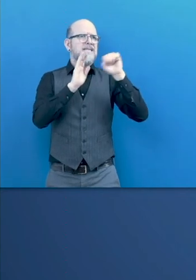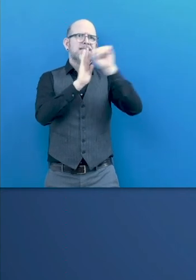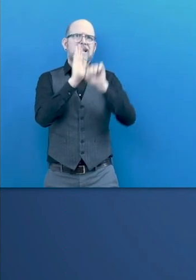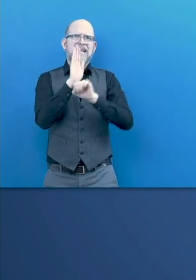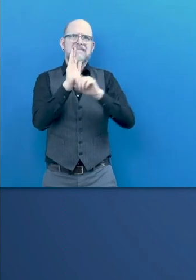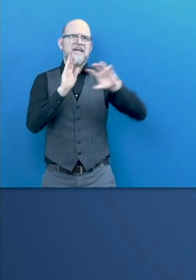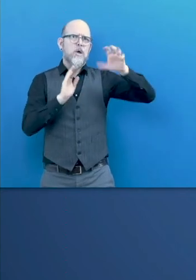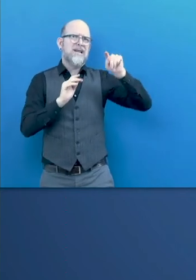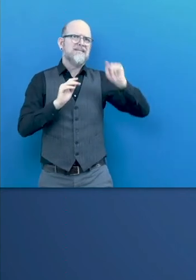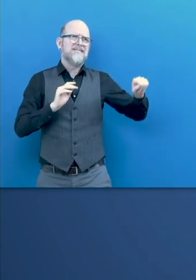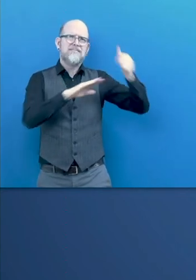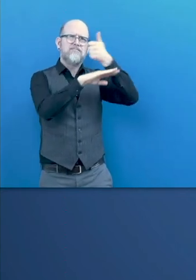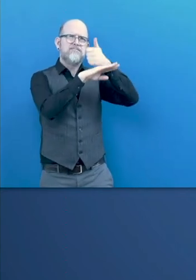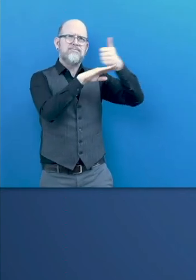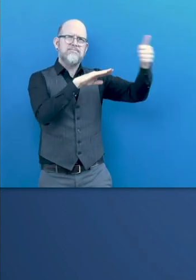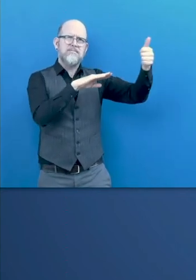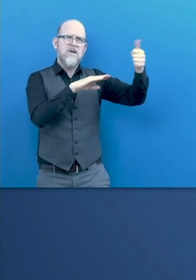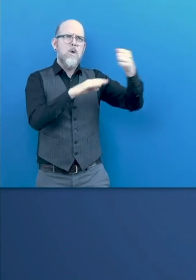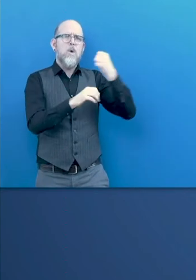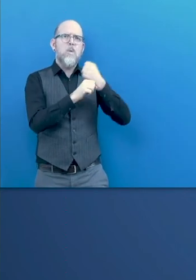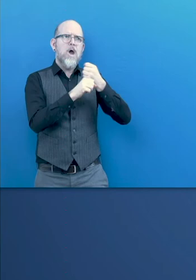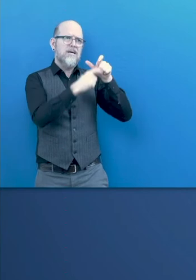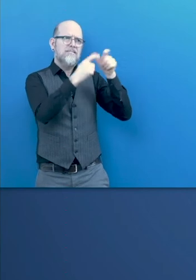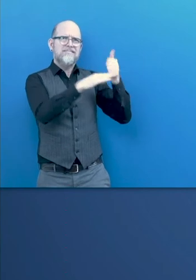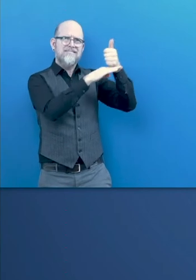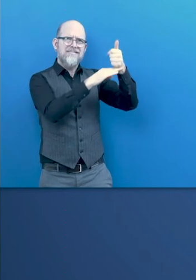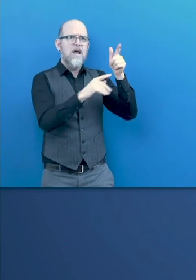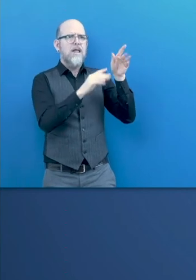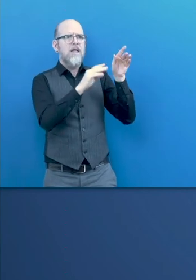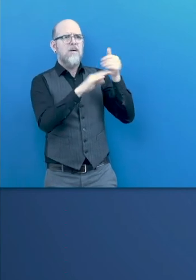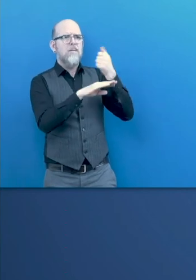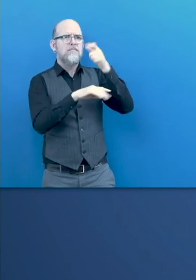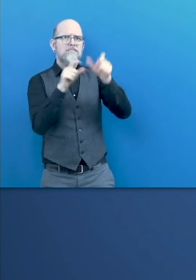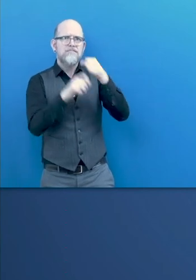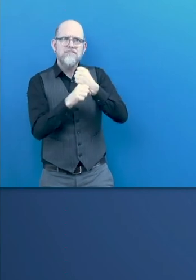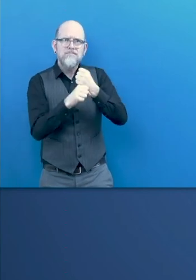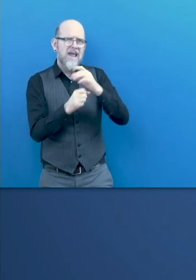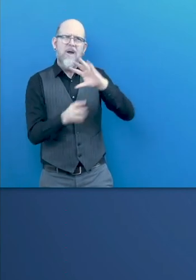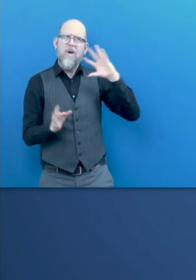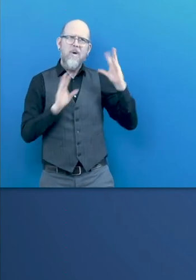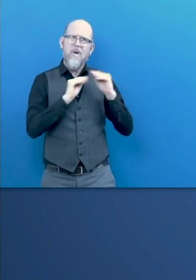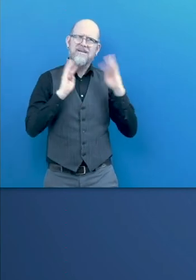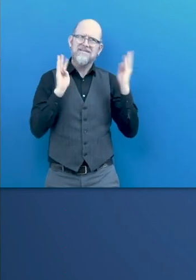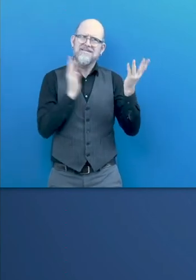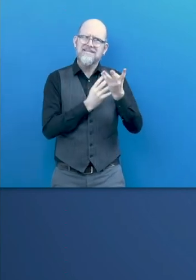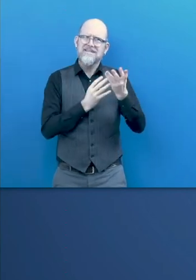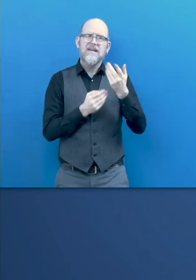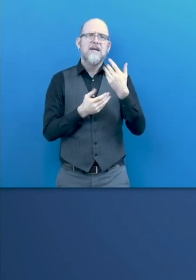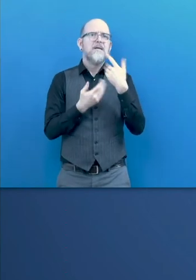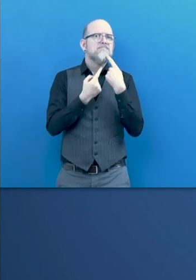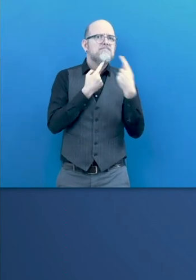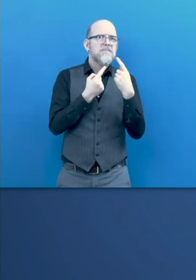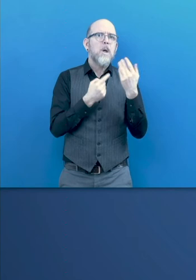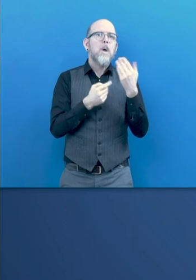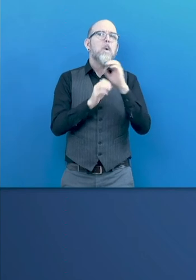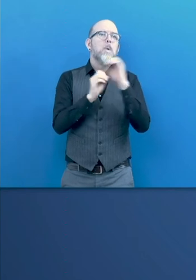from employers and workers' organizations from across the world. On that occasion, however, not much attention was